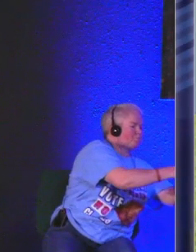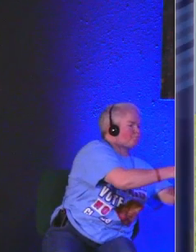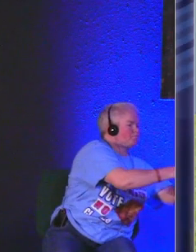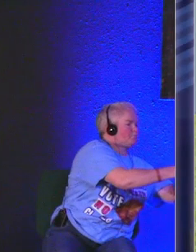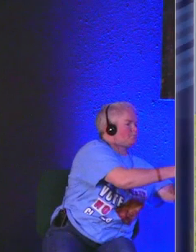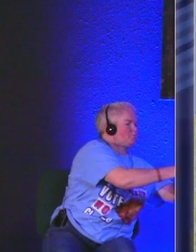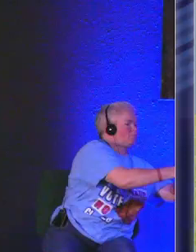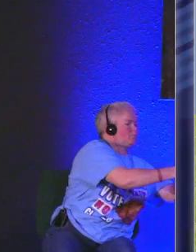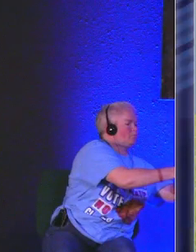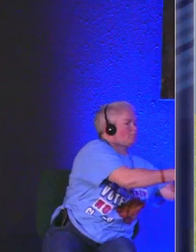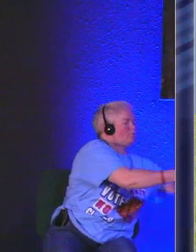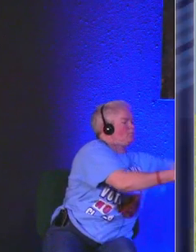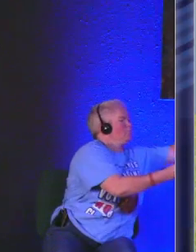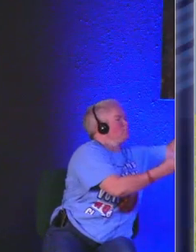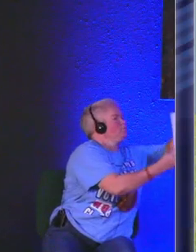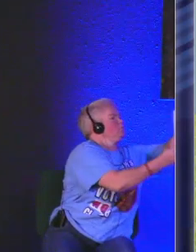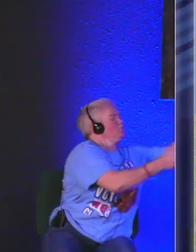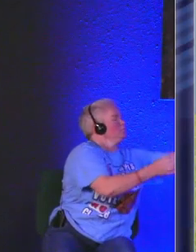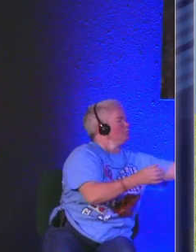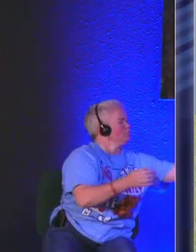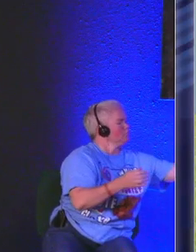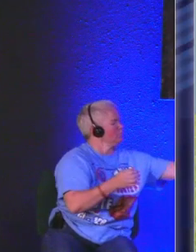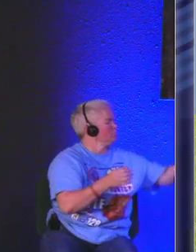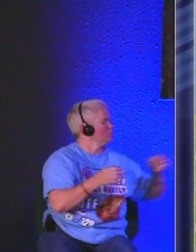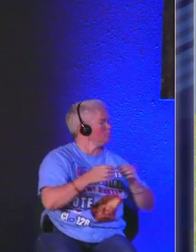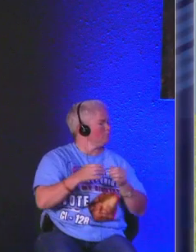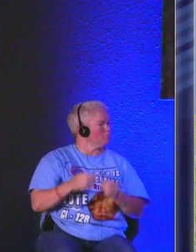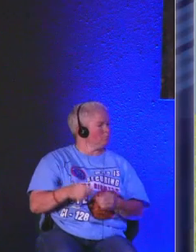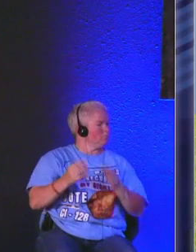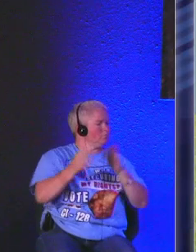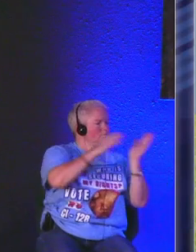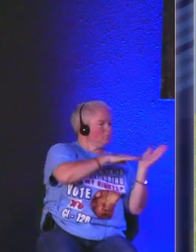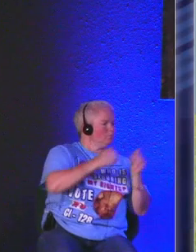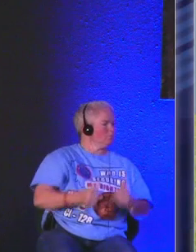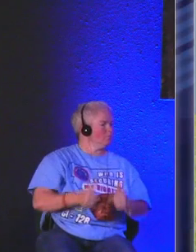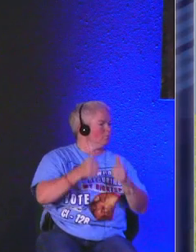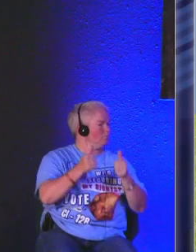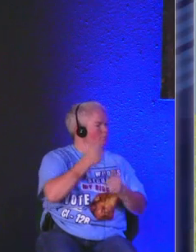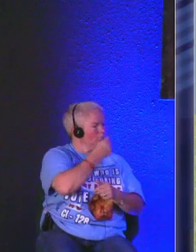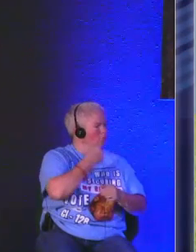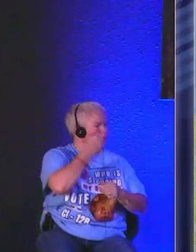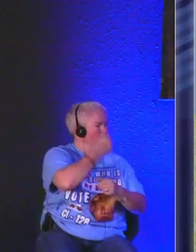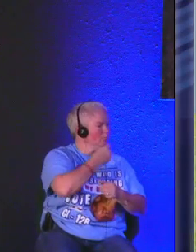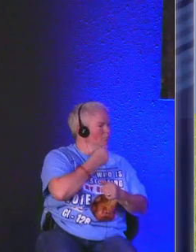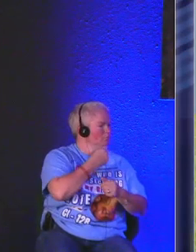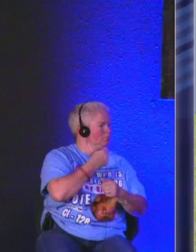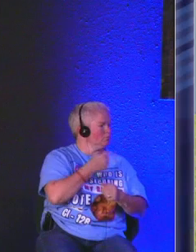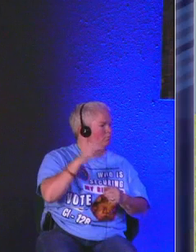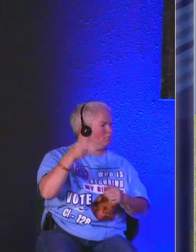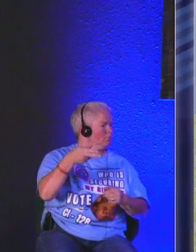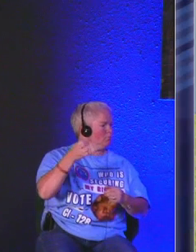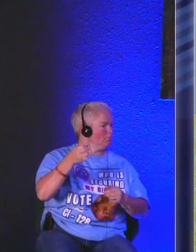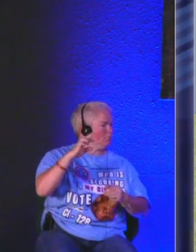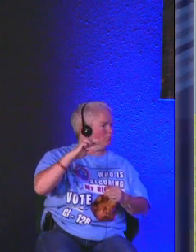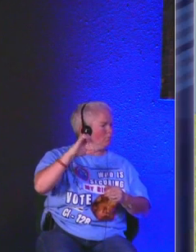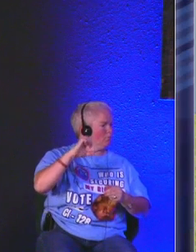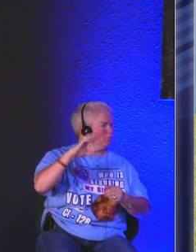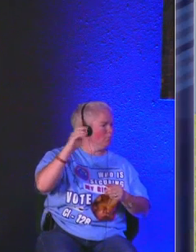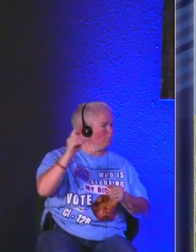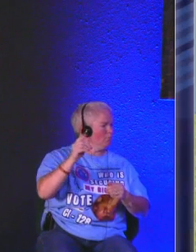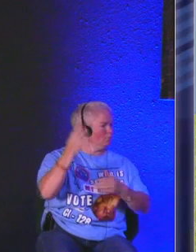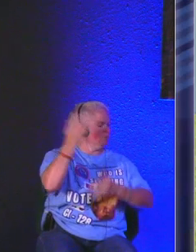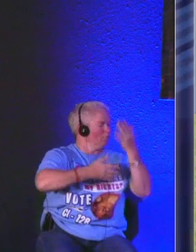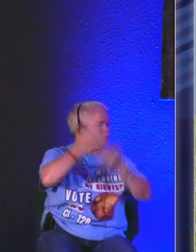and not a shepherd who does not own the sheep sees the wolf coming and leaves the sheep and flees and the wolf